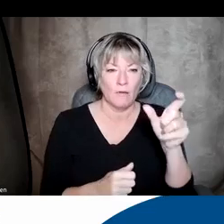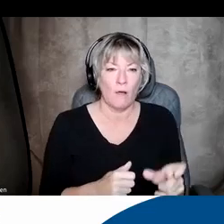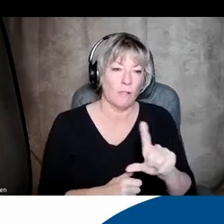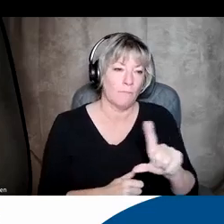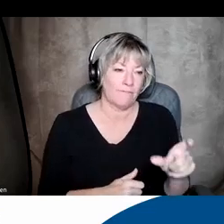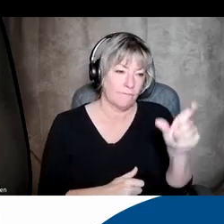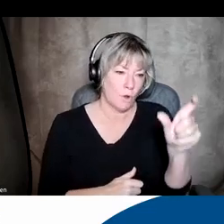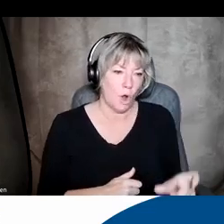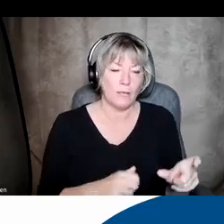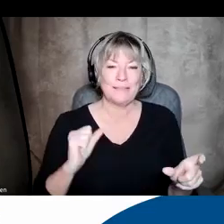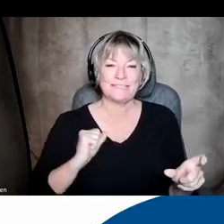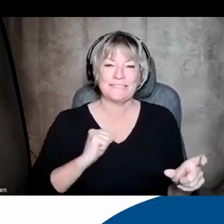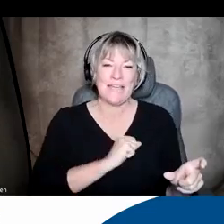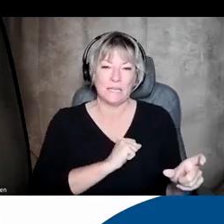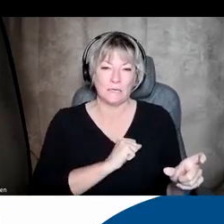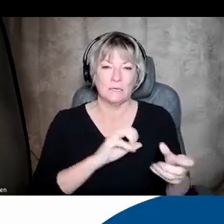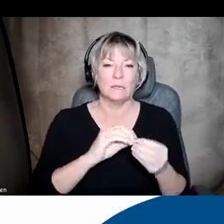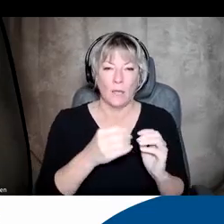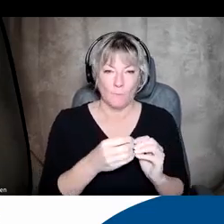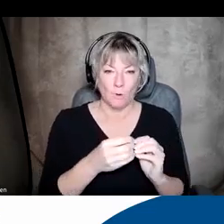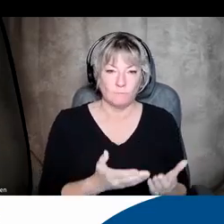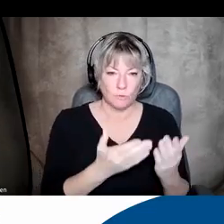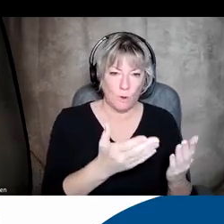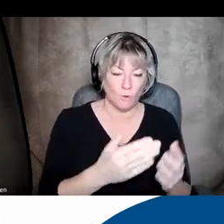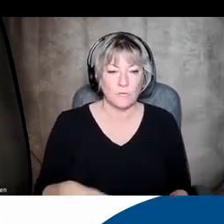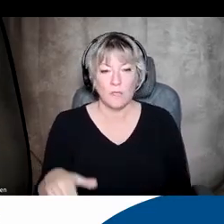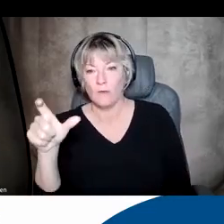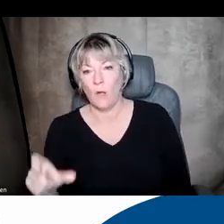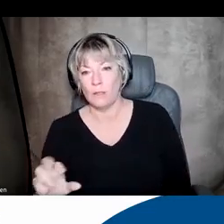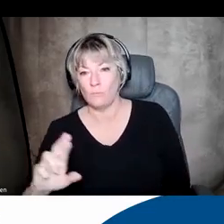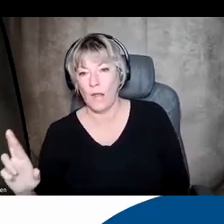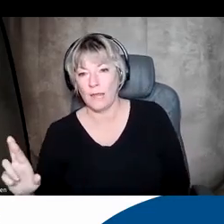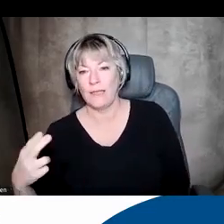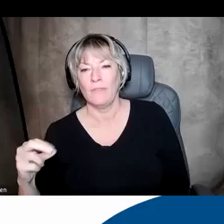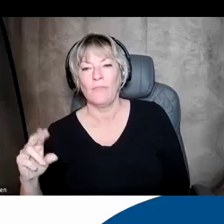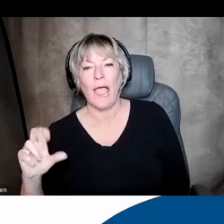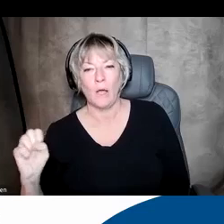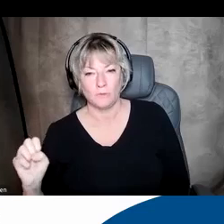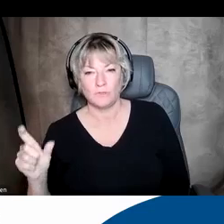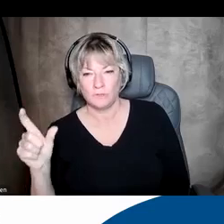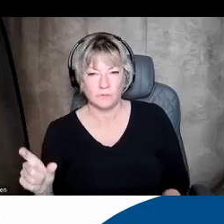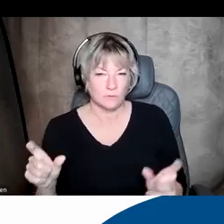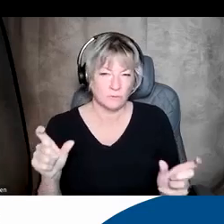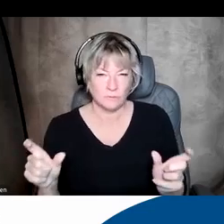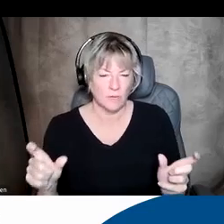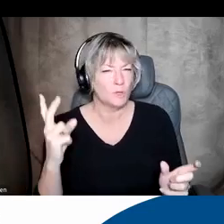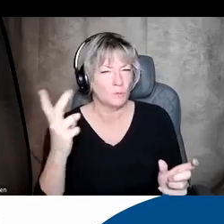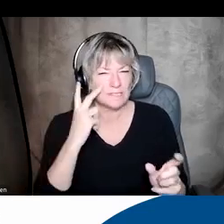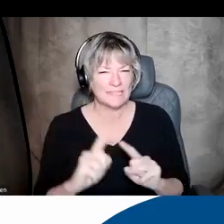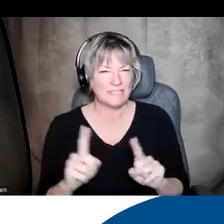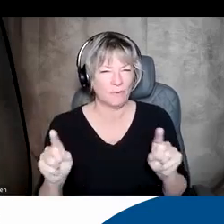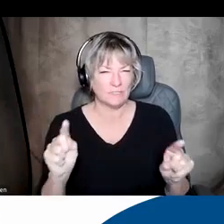left is the Senate numbers that have been proposed. The column on the right is the House numbers. So we'll see a little bit of a difference between